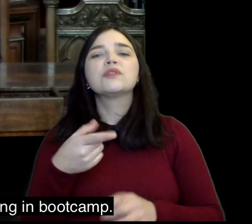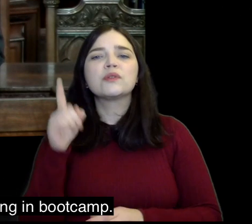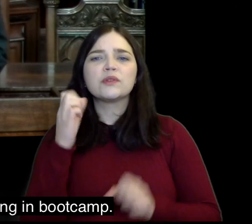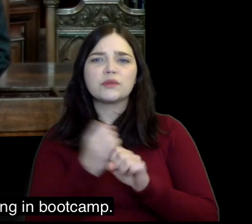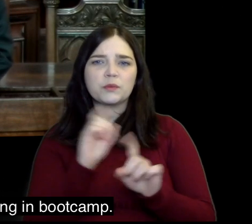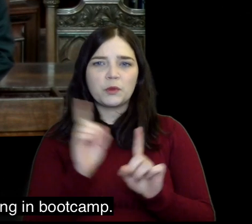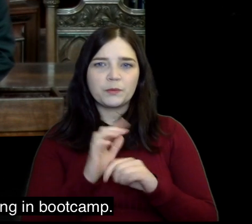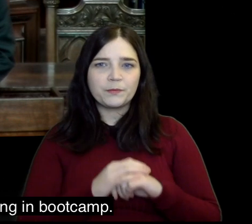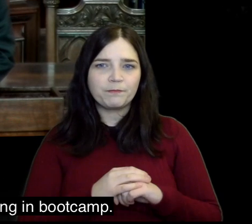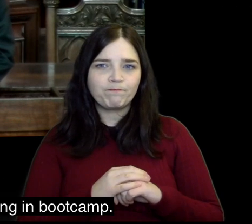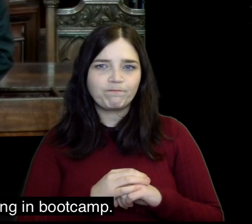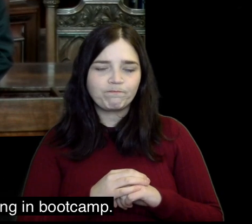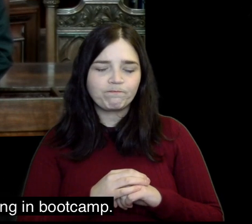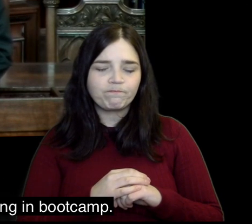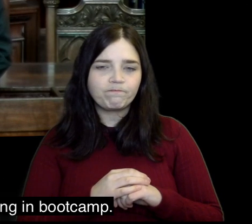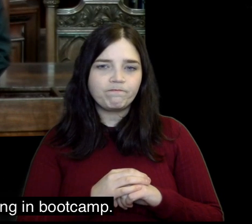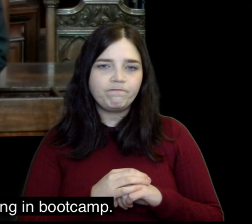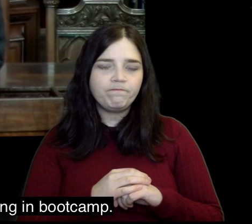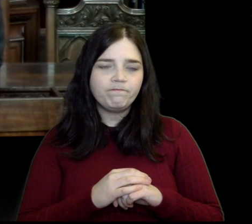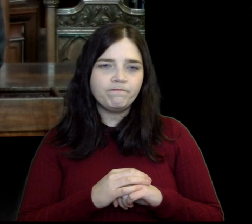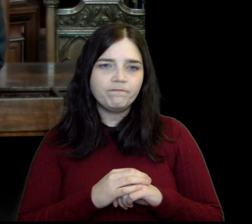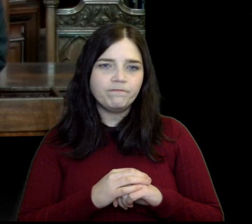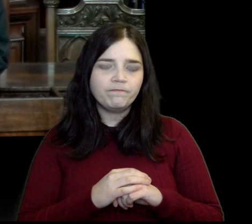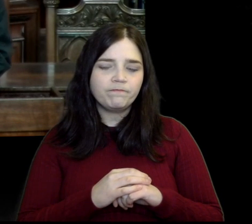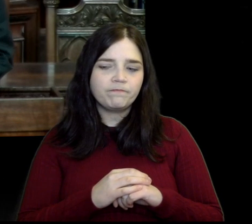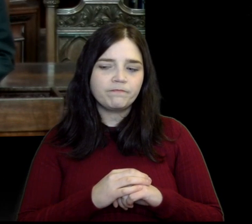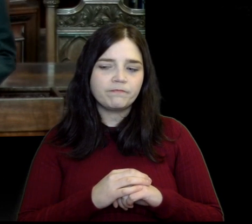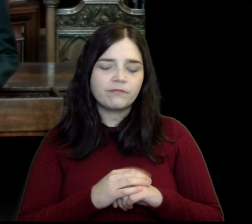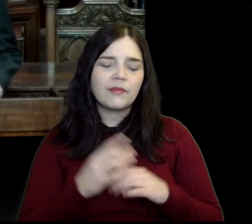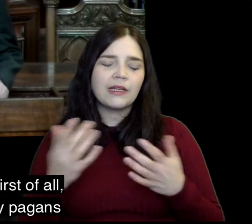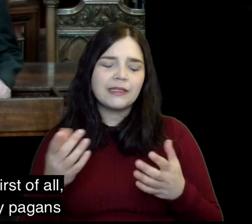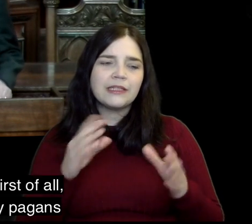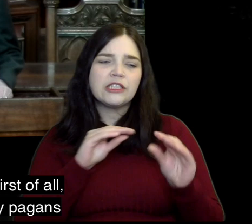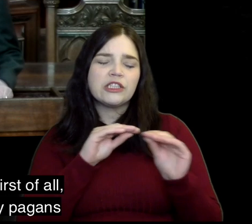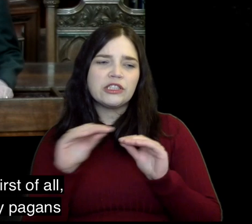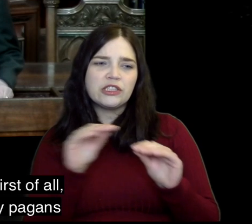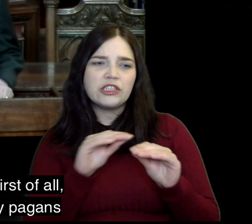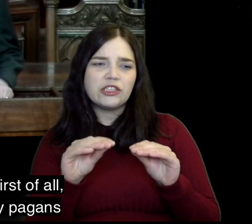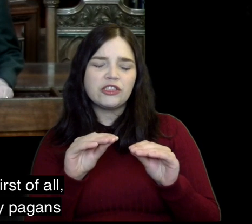chapters but here's what God is doing in boot camp